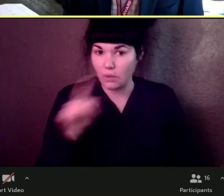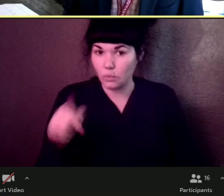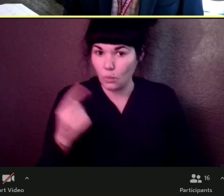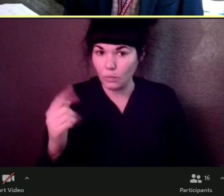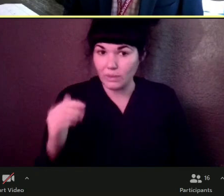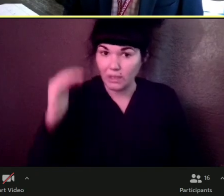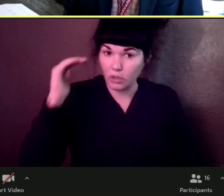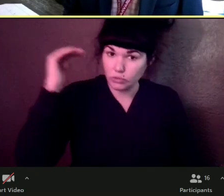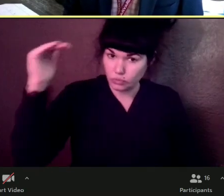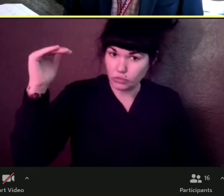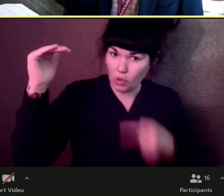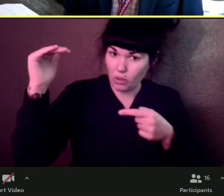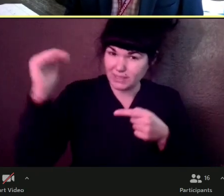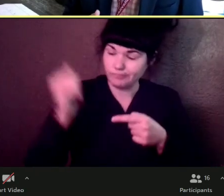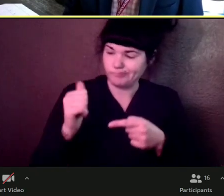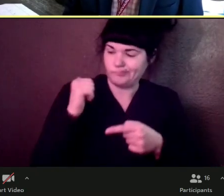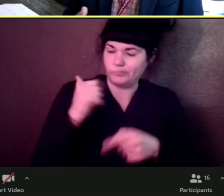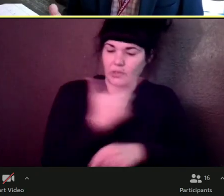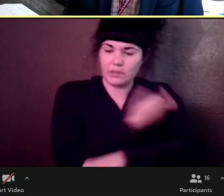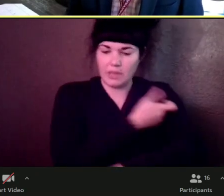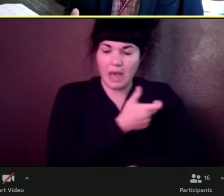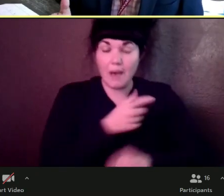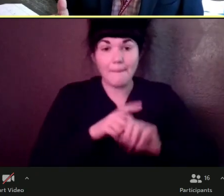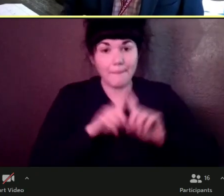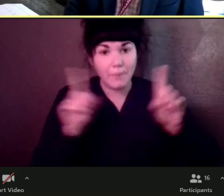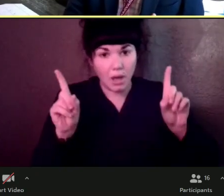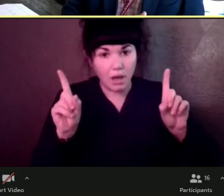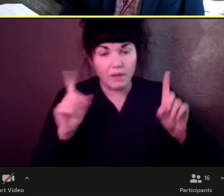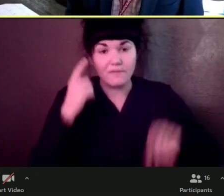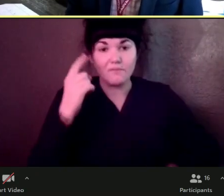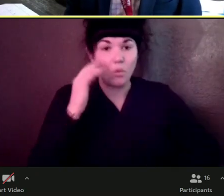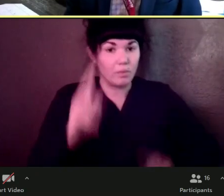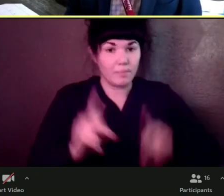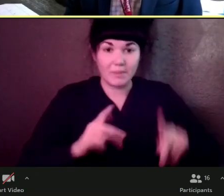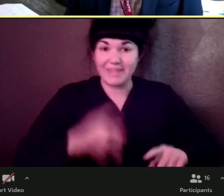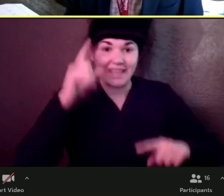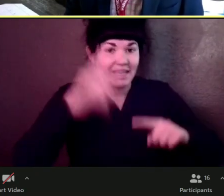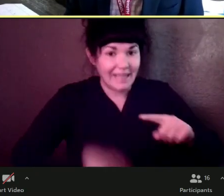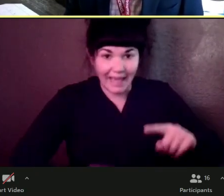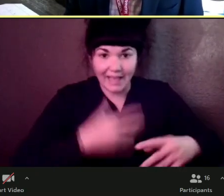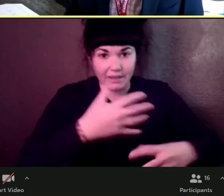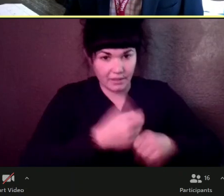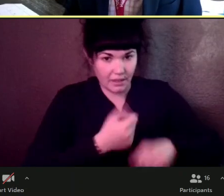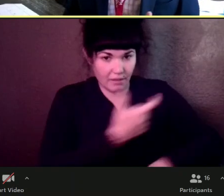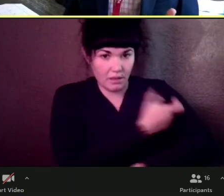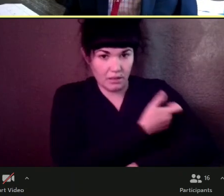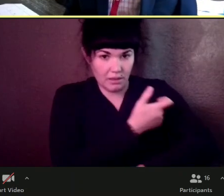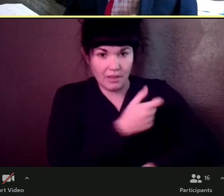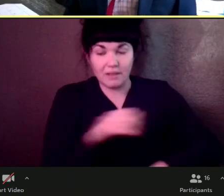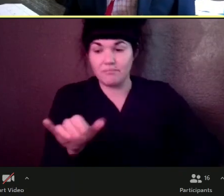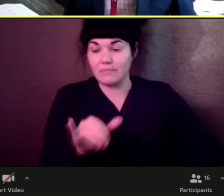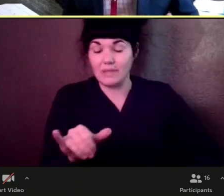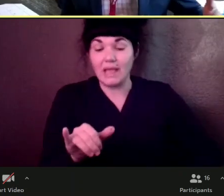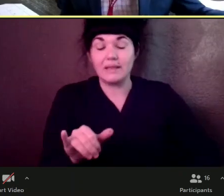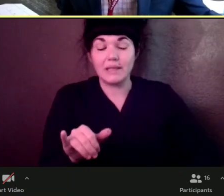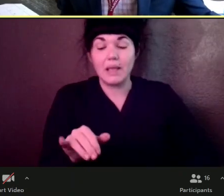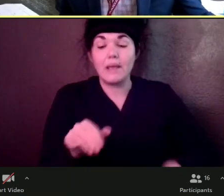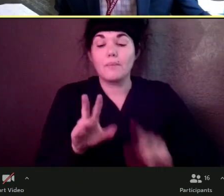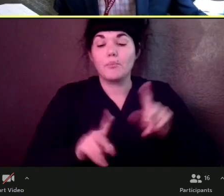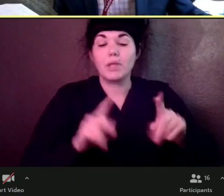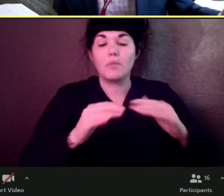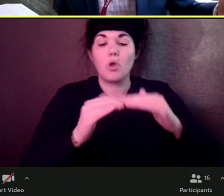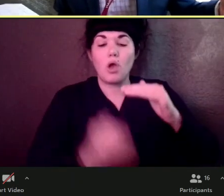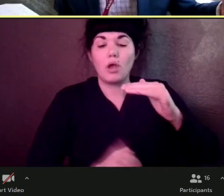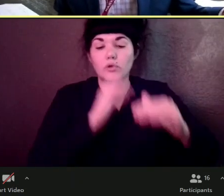vaccinated yet. Right. So we have the vaccine for 12 years of age and up. So those that are younger, um, than 12 can't. And so if you have